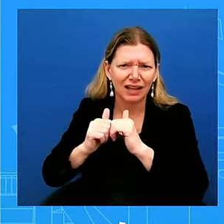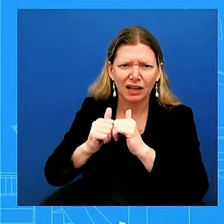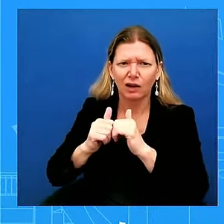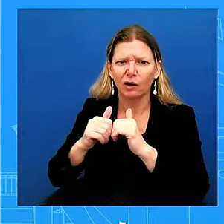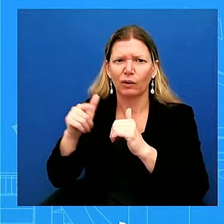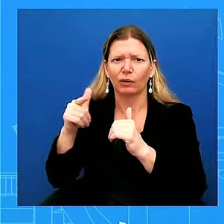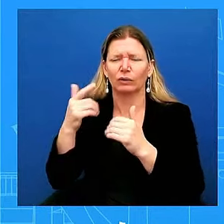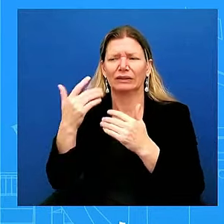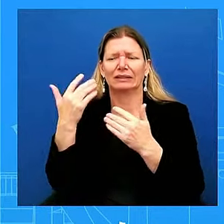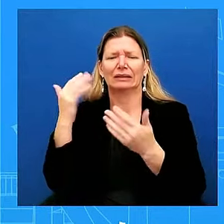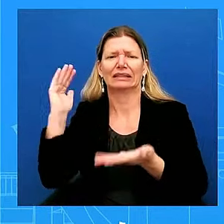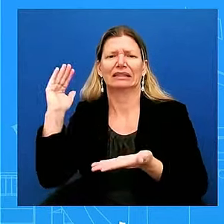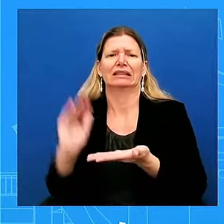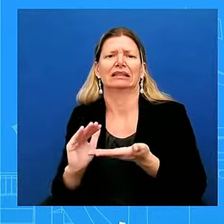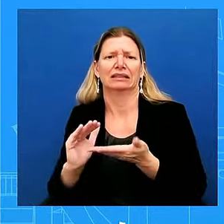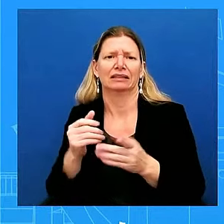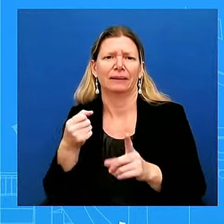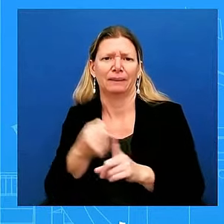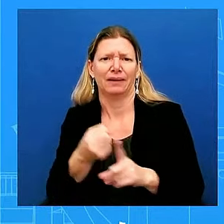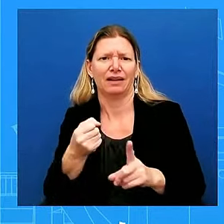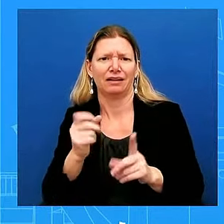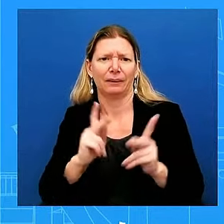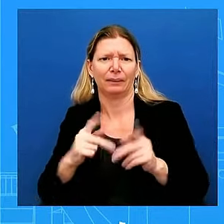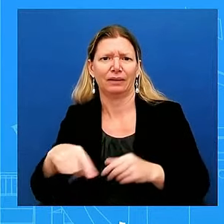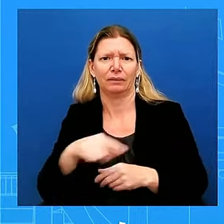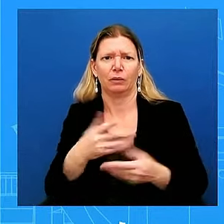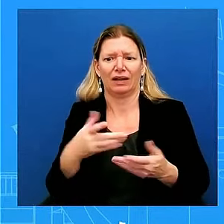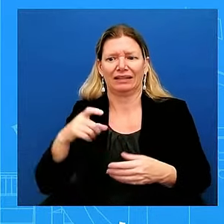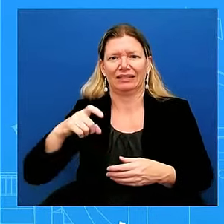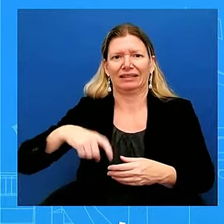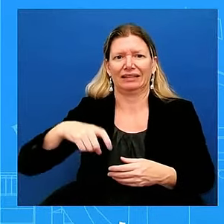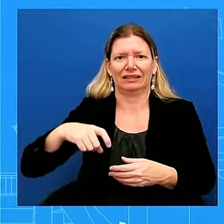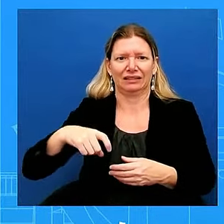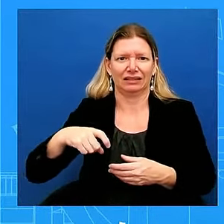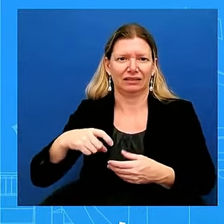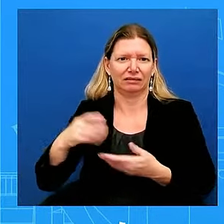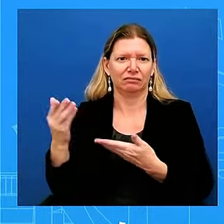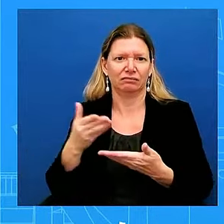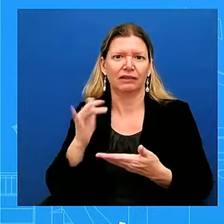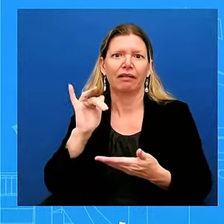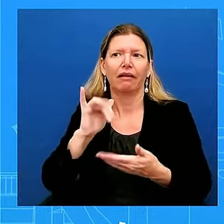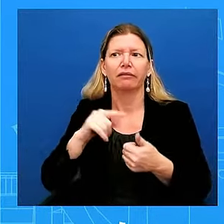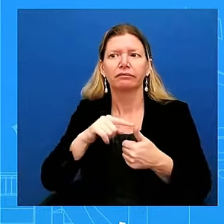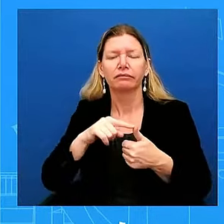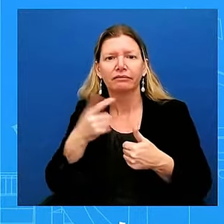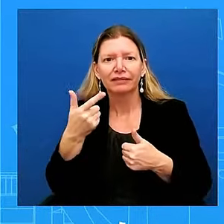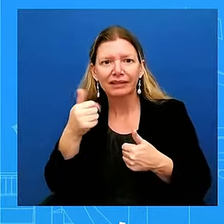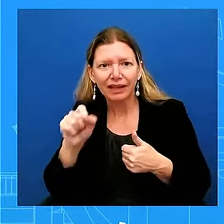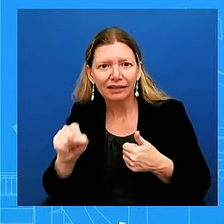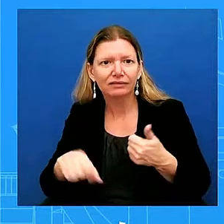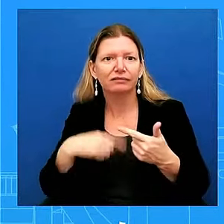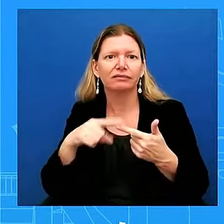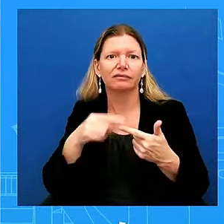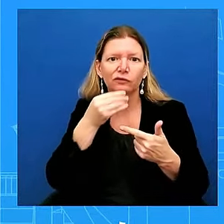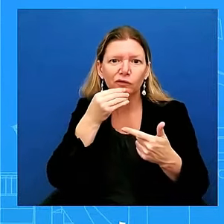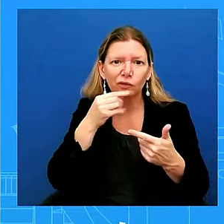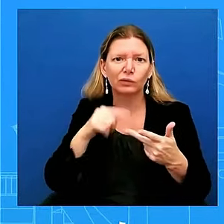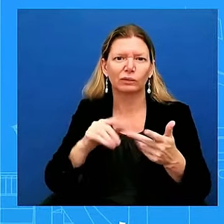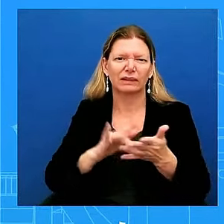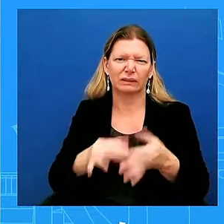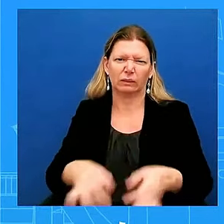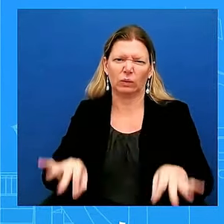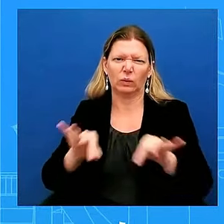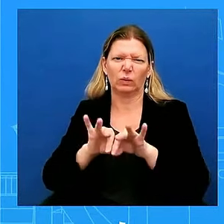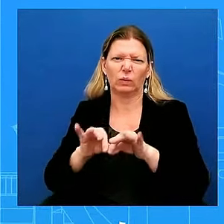in the important areas of fuel, food, and medicine. And so, the President has directed – remember, he started the Supply